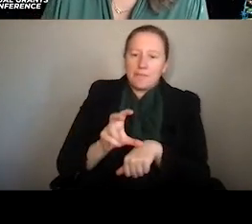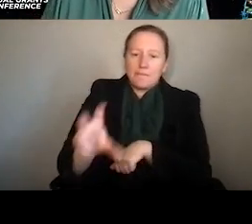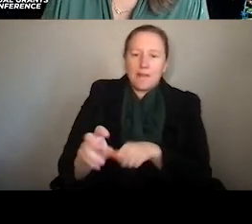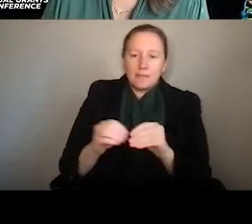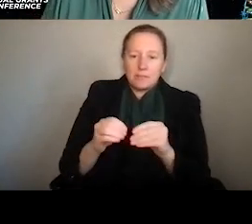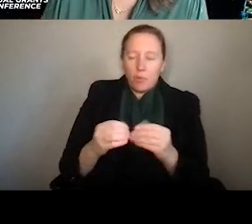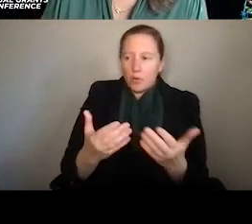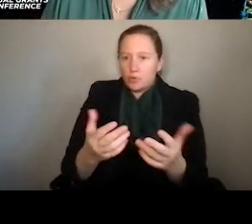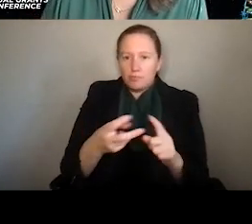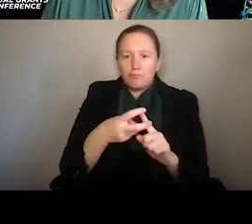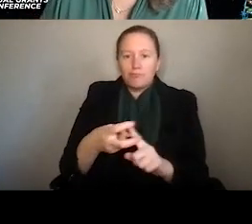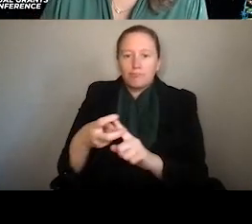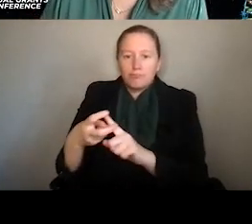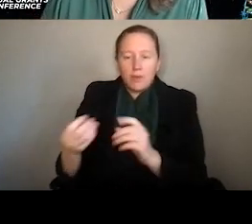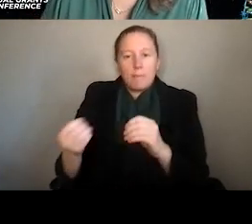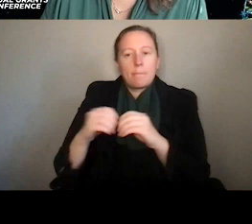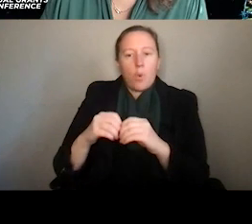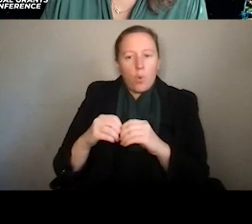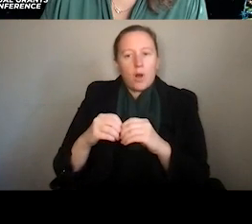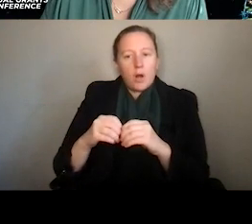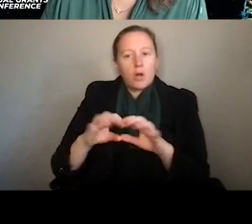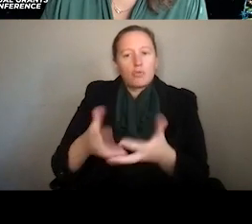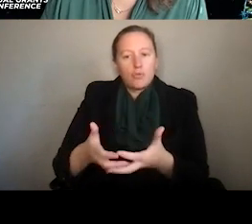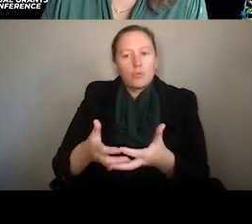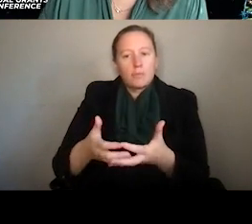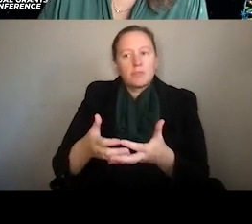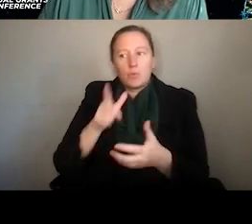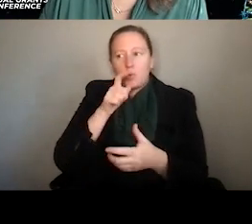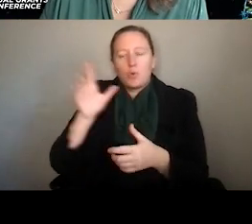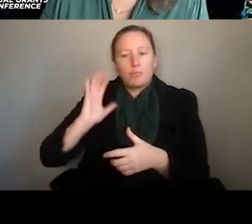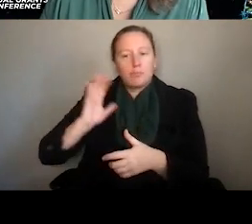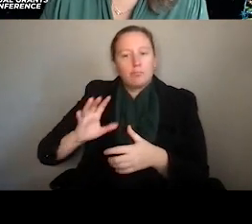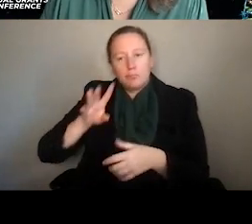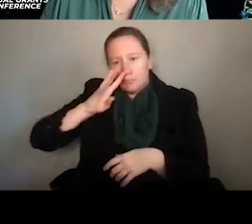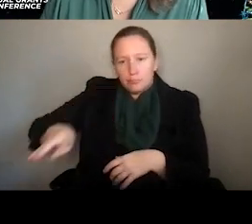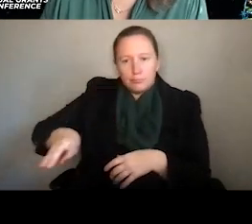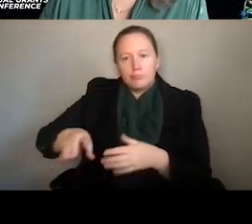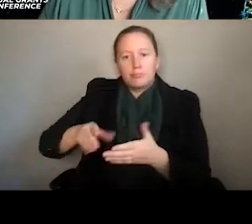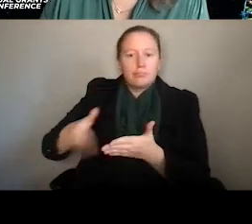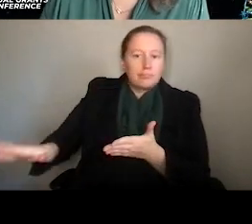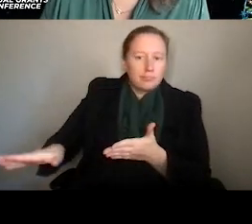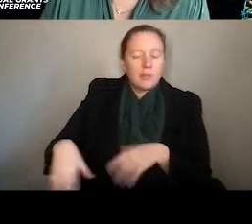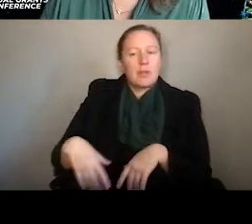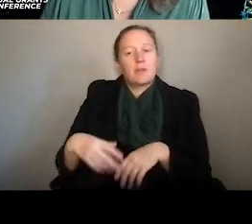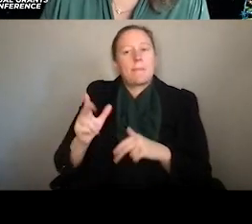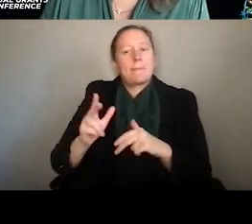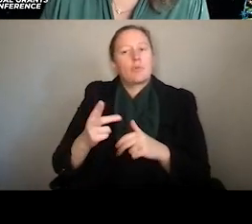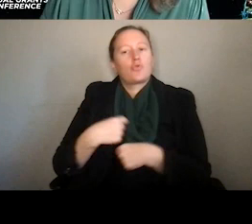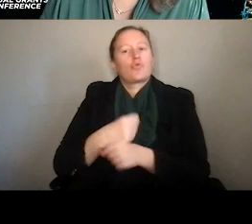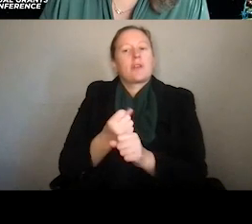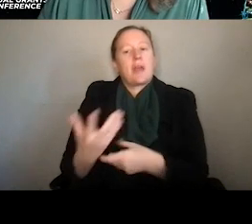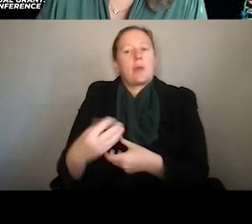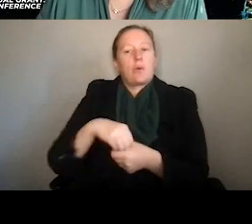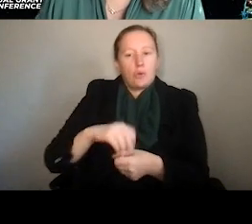welcoming to members of groups that have been historically excluded or marginalized and to build an inclusive space where innovative research can thrive.